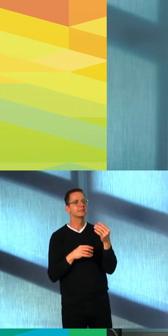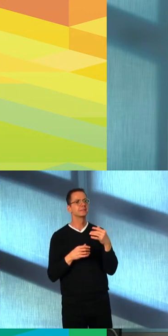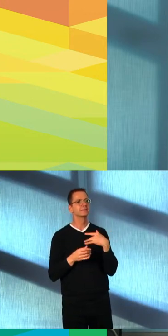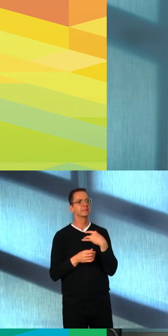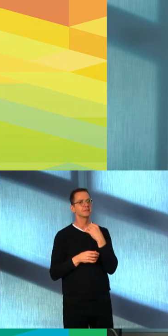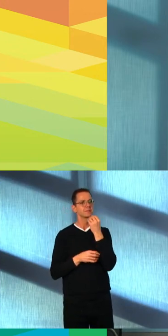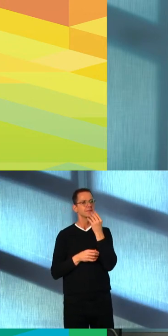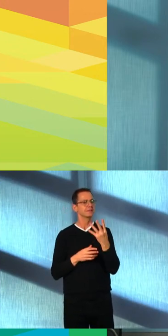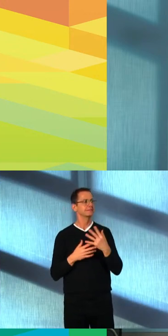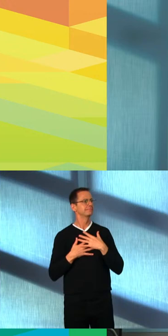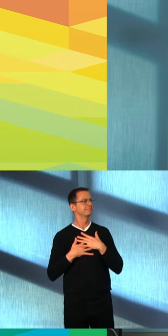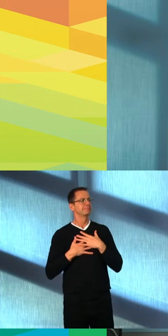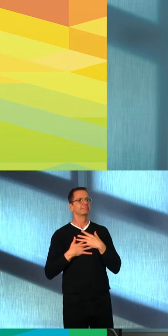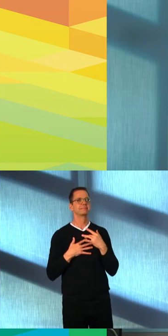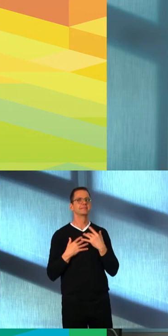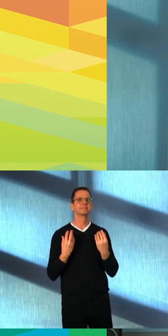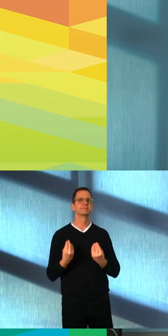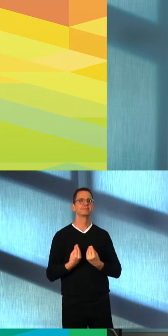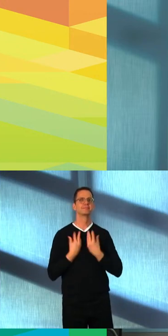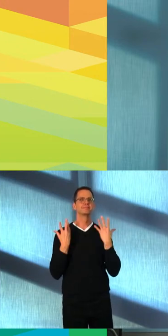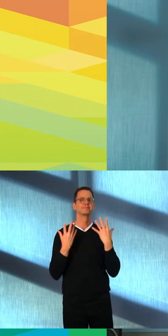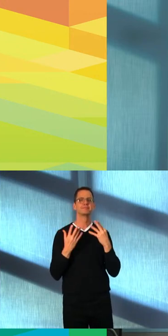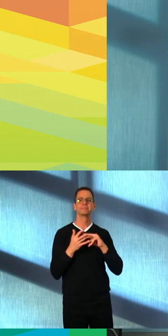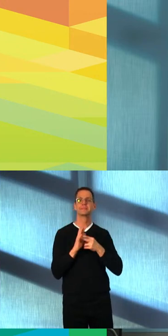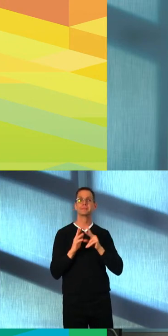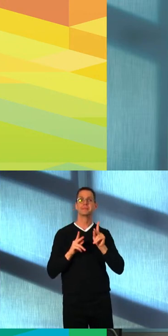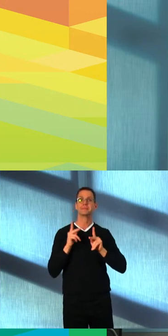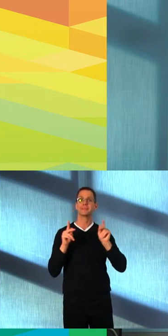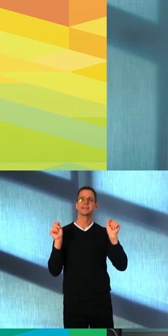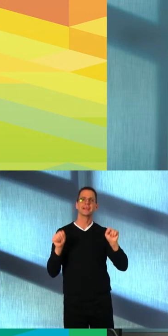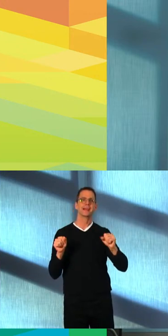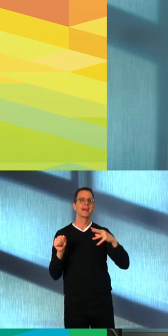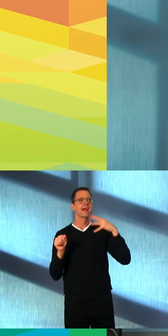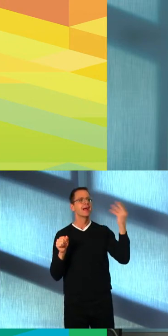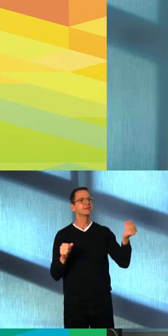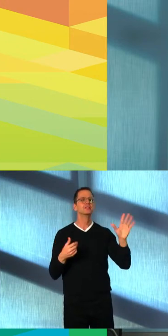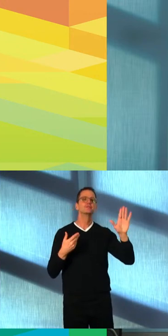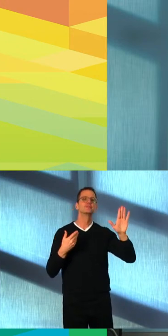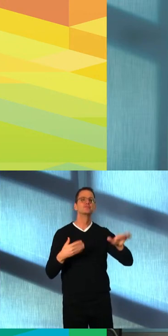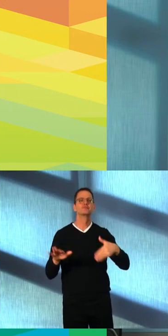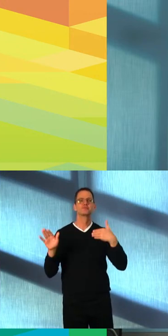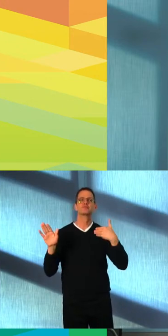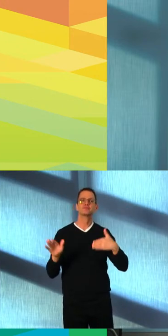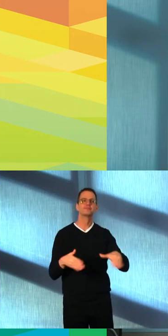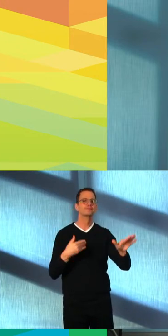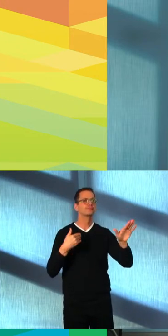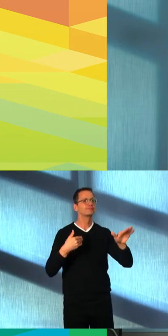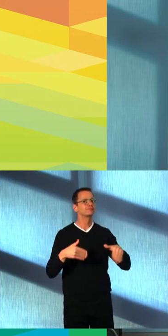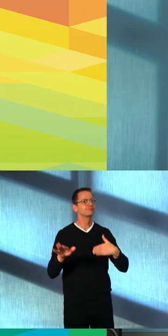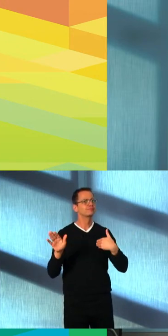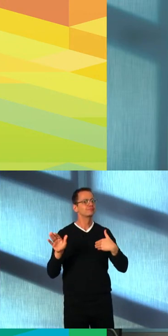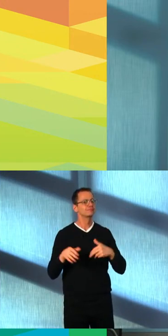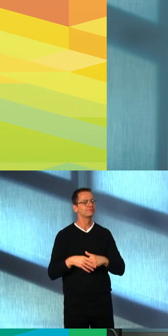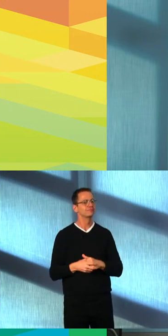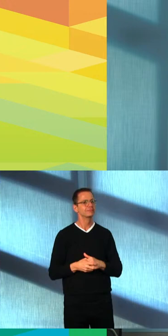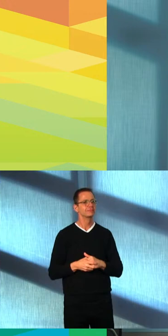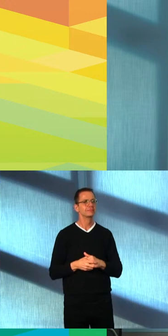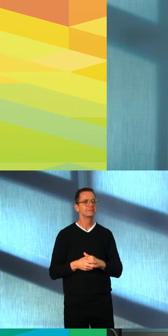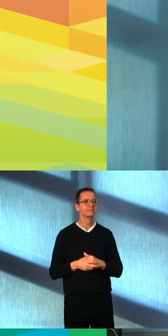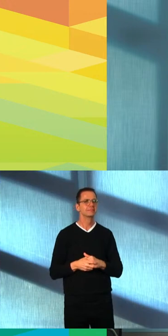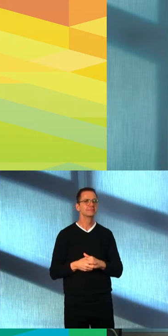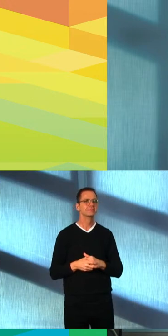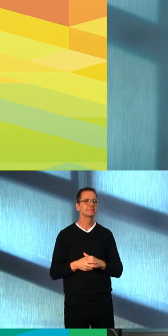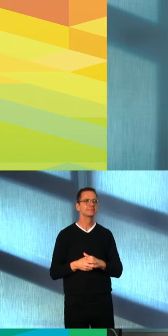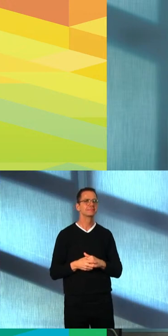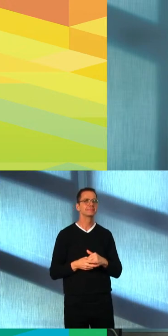Now at City Hall, we have witnessed a surge in families day and night, experiencing the magic of Downtown Spark, a series of accessible and